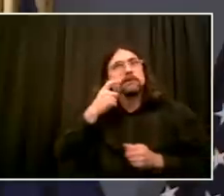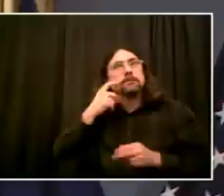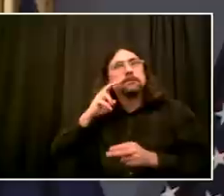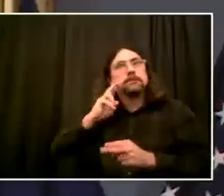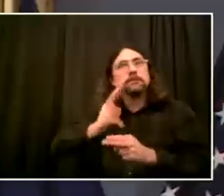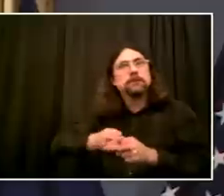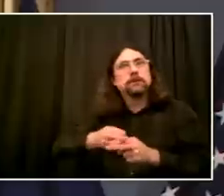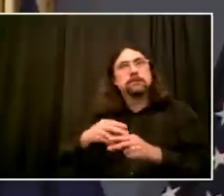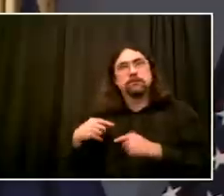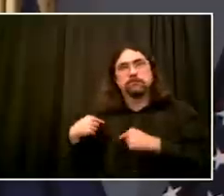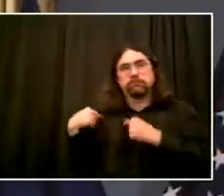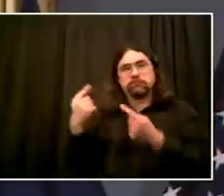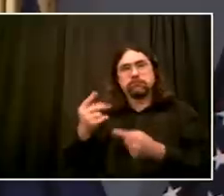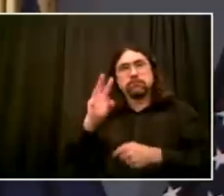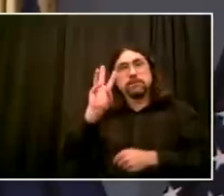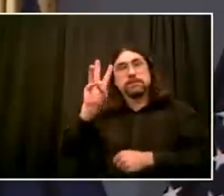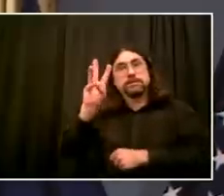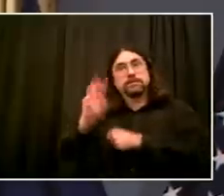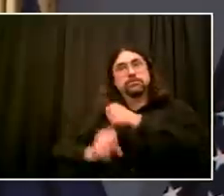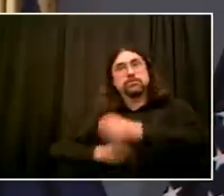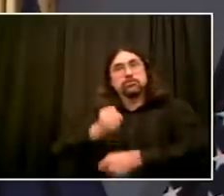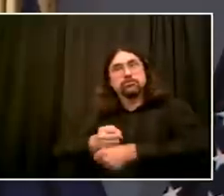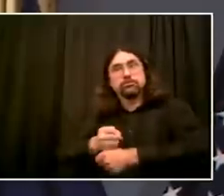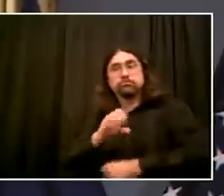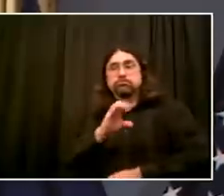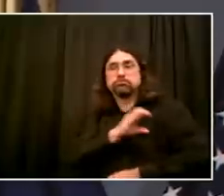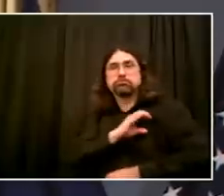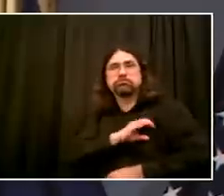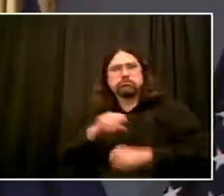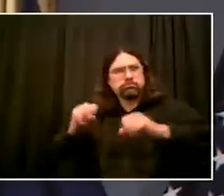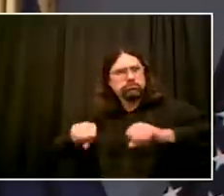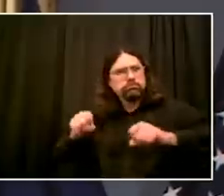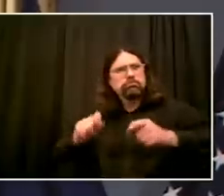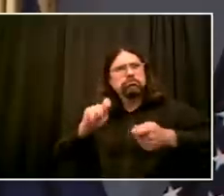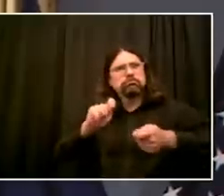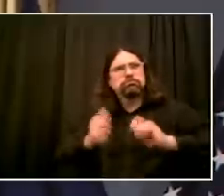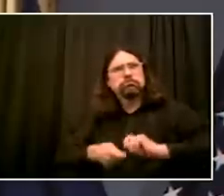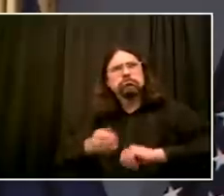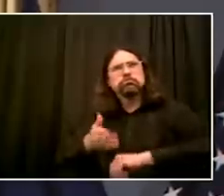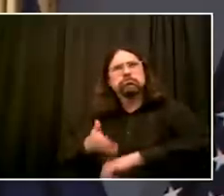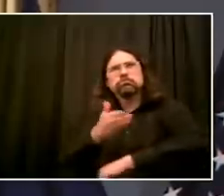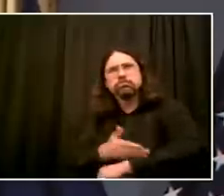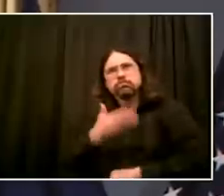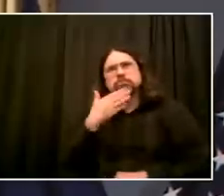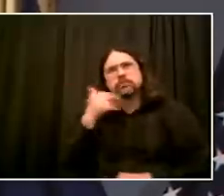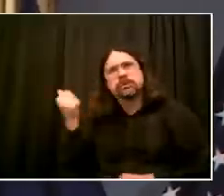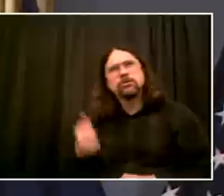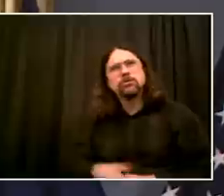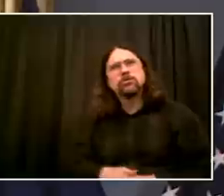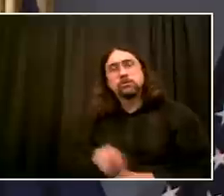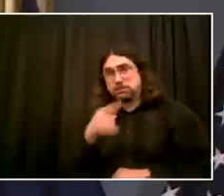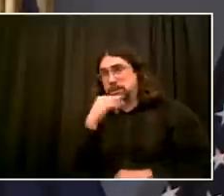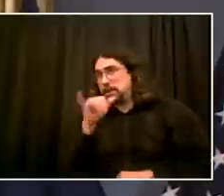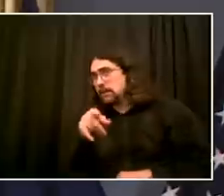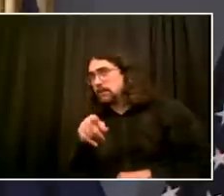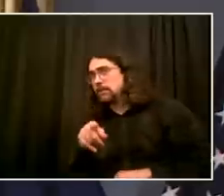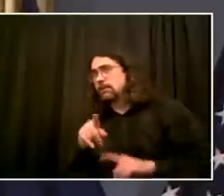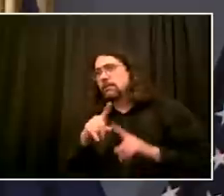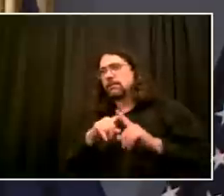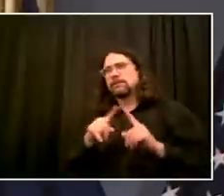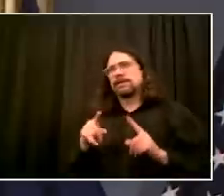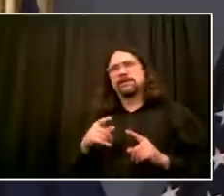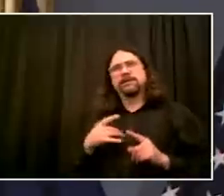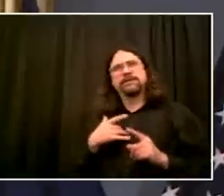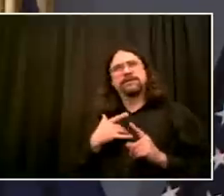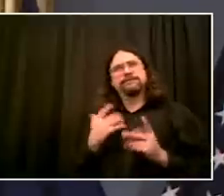these police union leaders whose rhetoric often undermines yours and that of your police commissioners through the years. So I'm wondering,